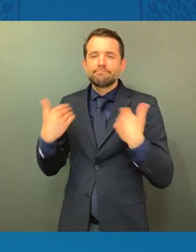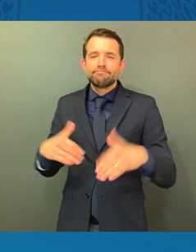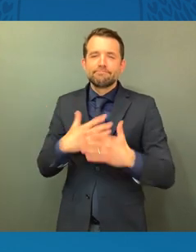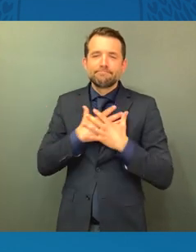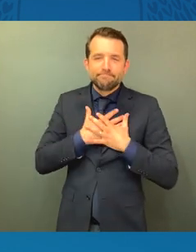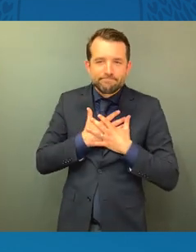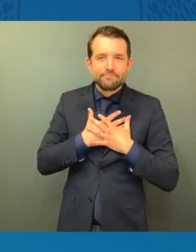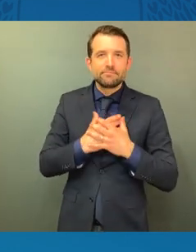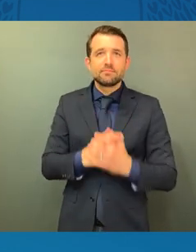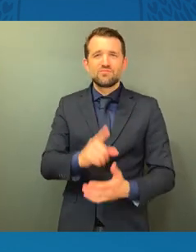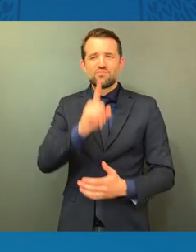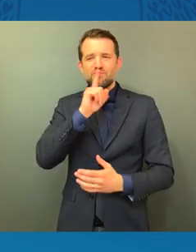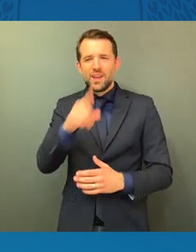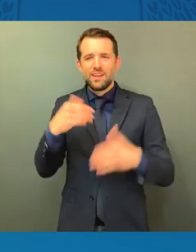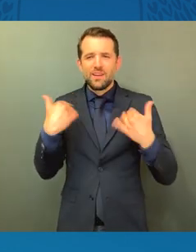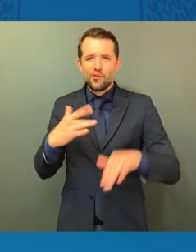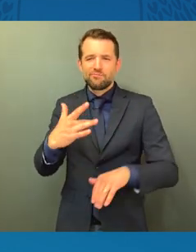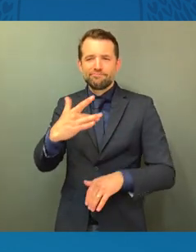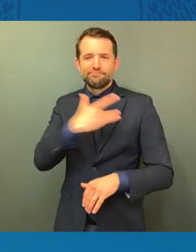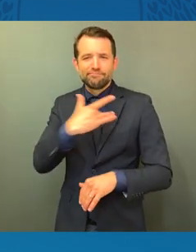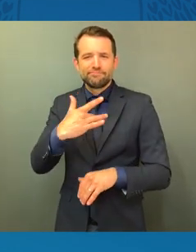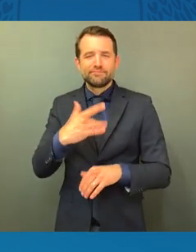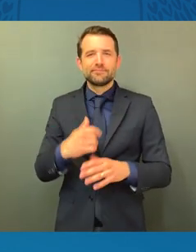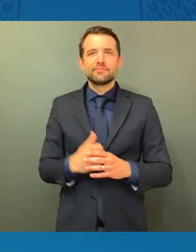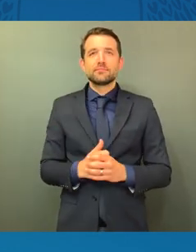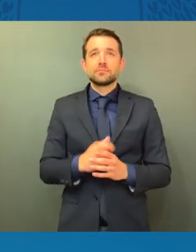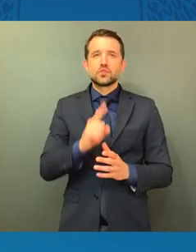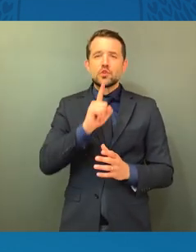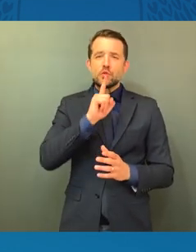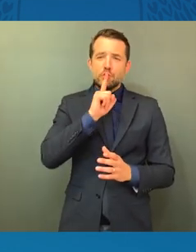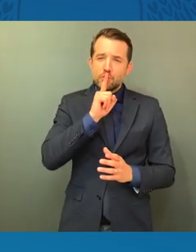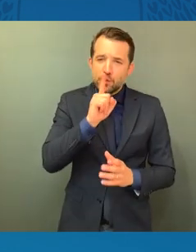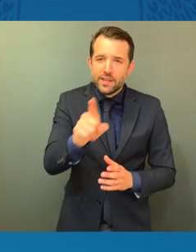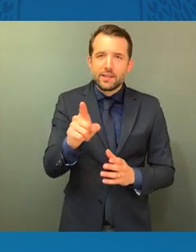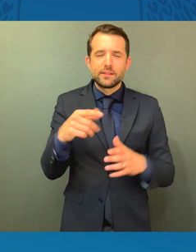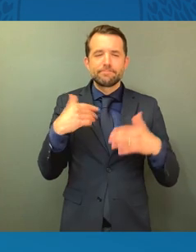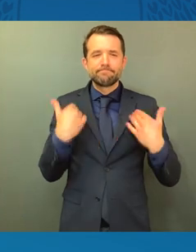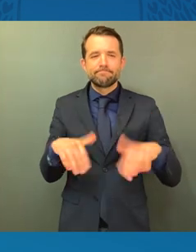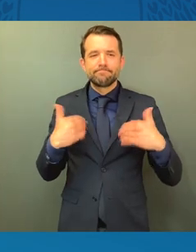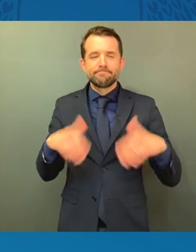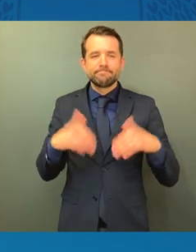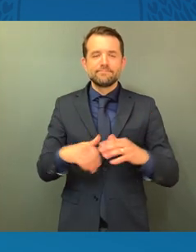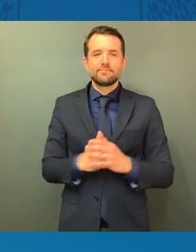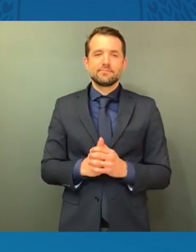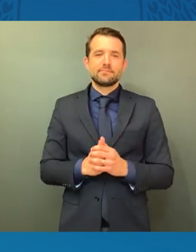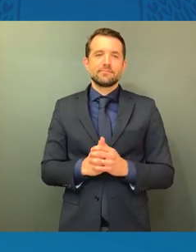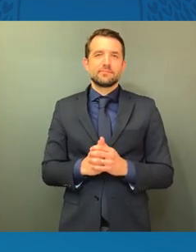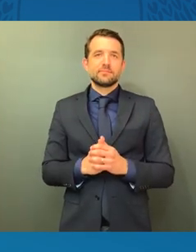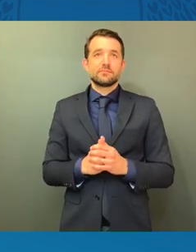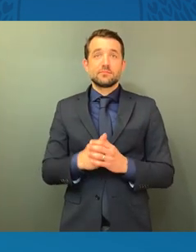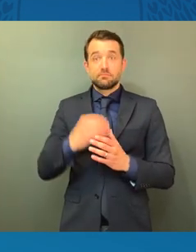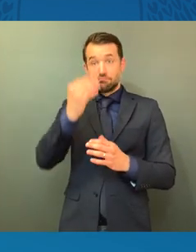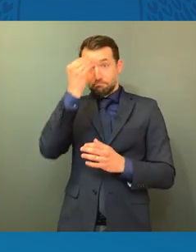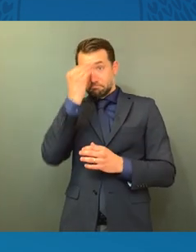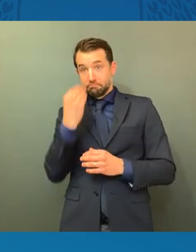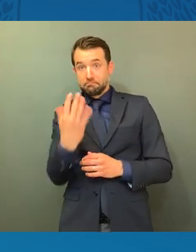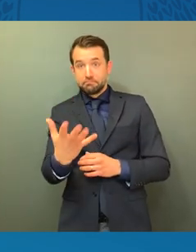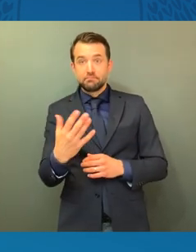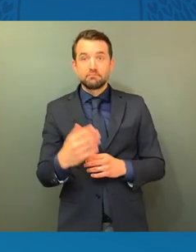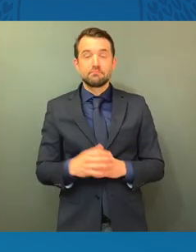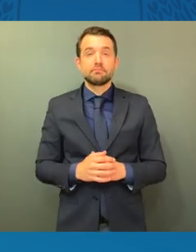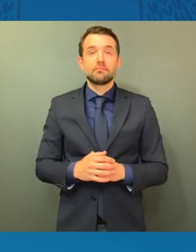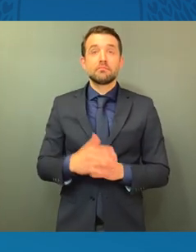do, I really do. And I will tell you, my first grade teacher,